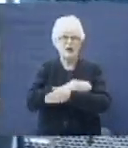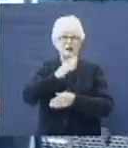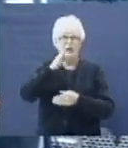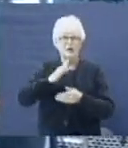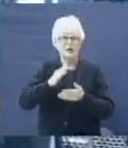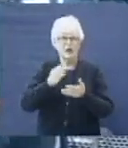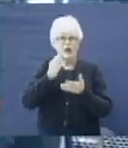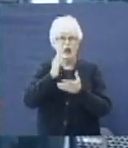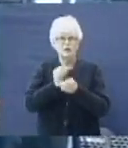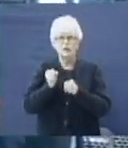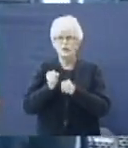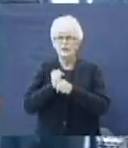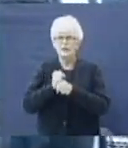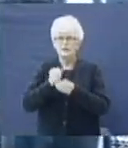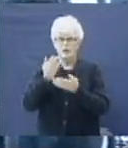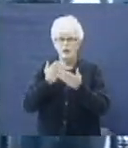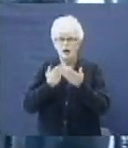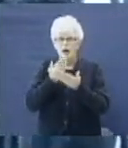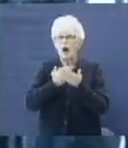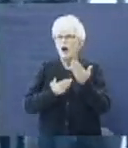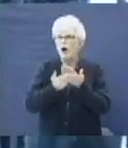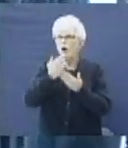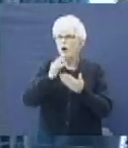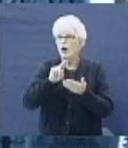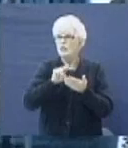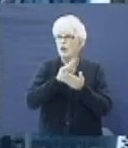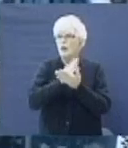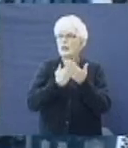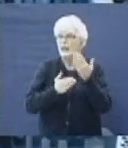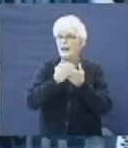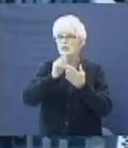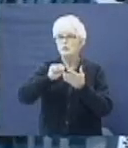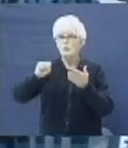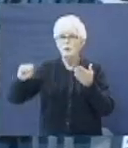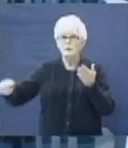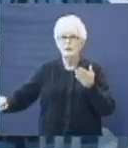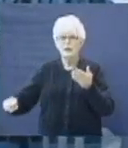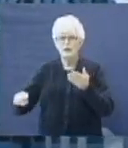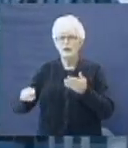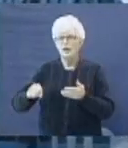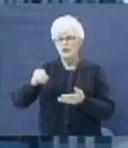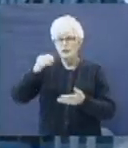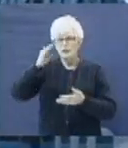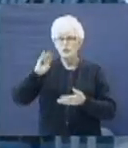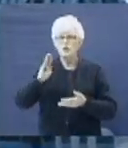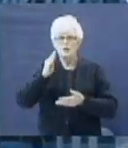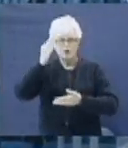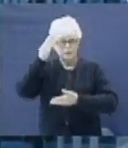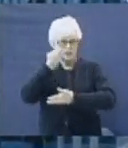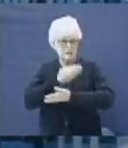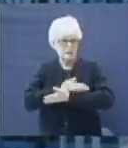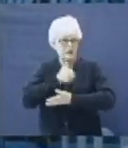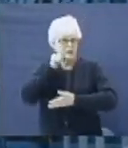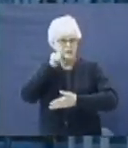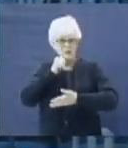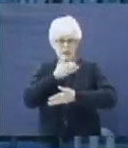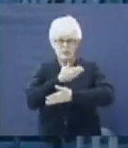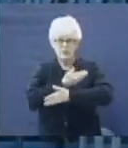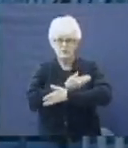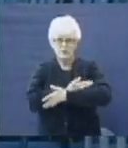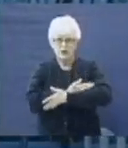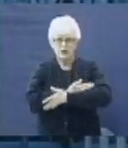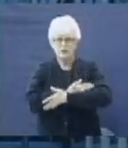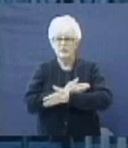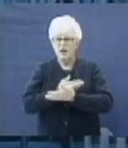God took his holy hands out. And here's everything that Job has. Here's his sons. Here's his land.